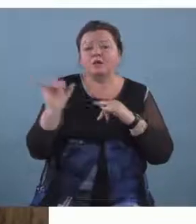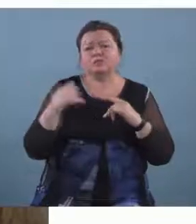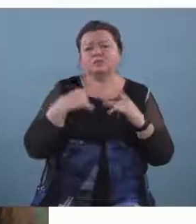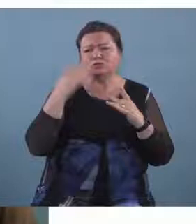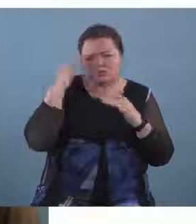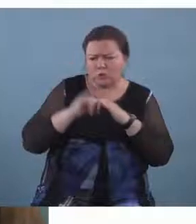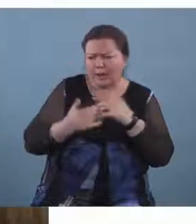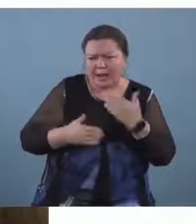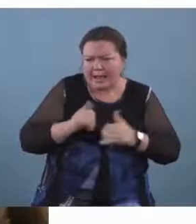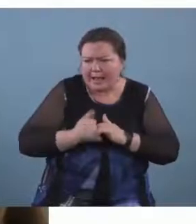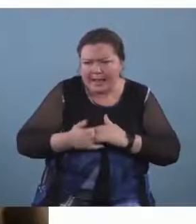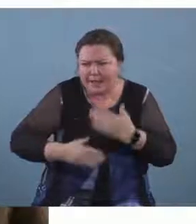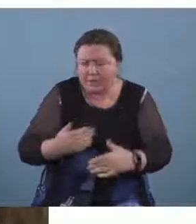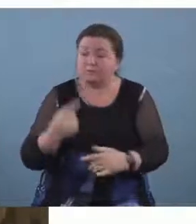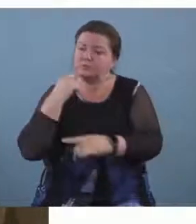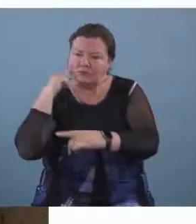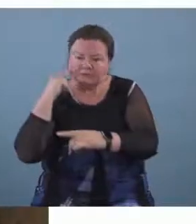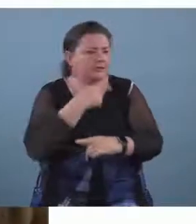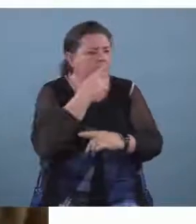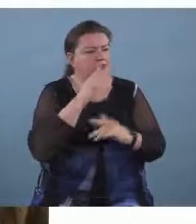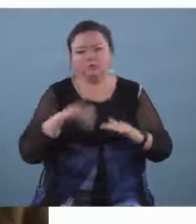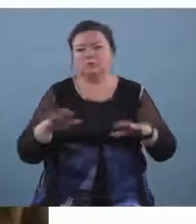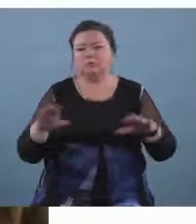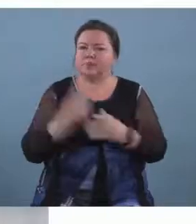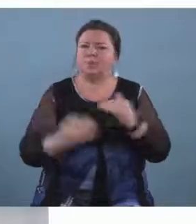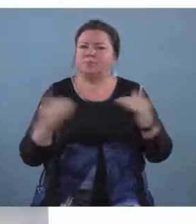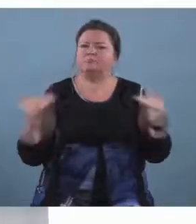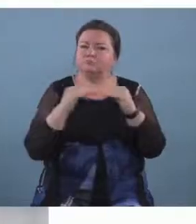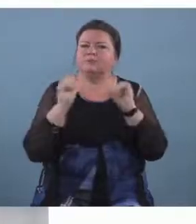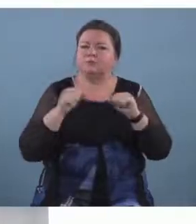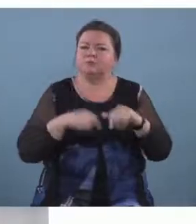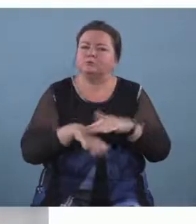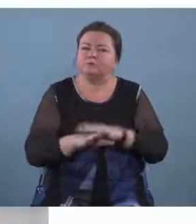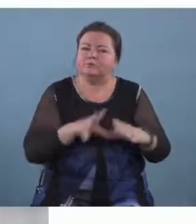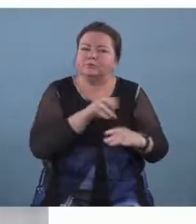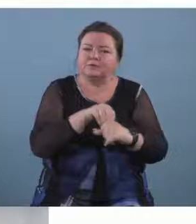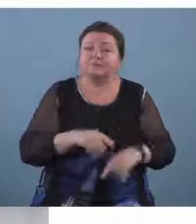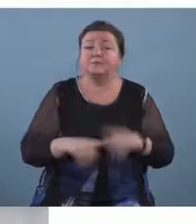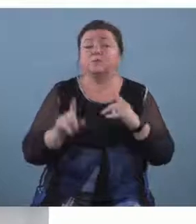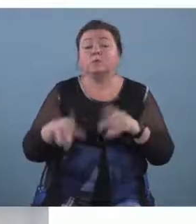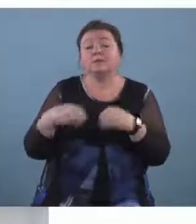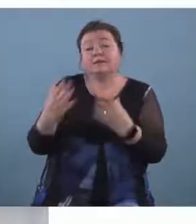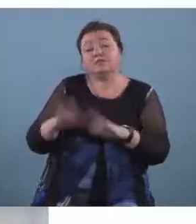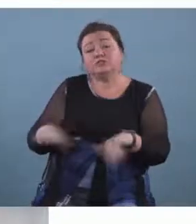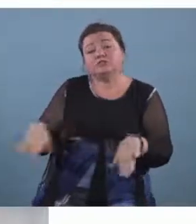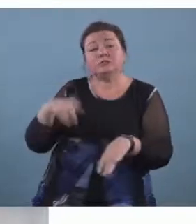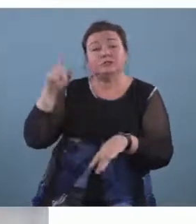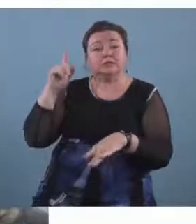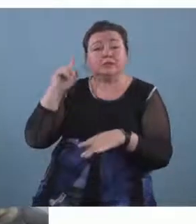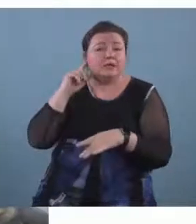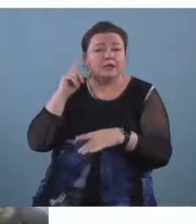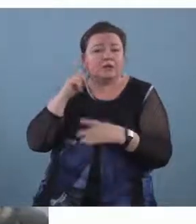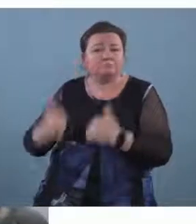for both deaf and hearing children to take part we wanted to give opportunities to children with hearing impairment through i can play